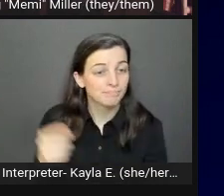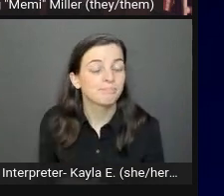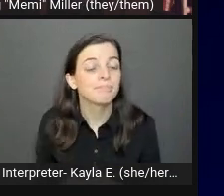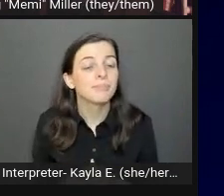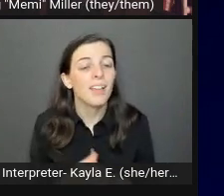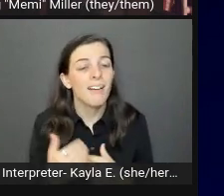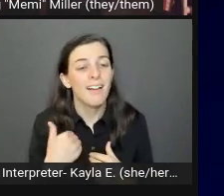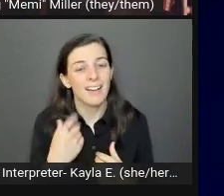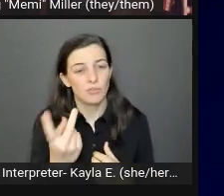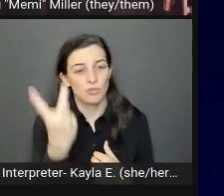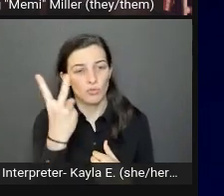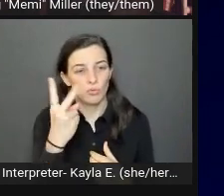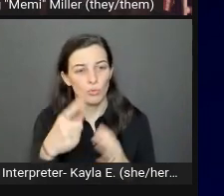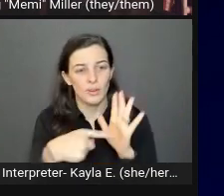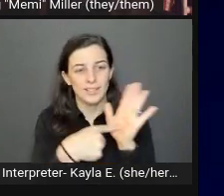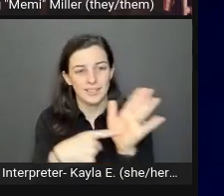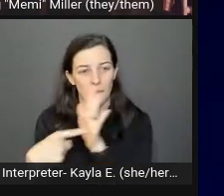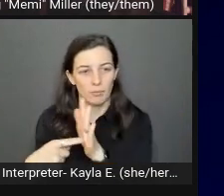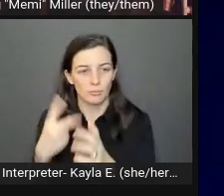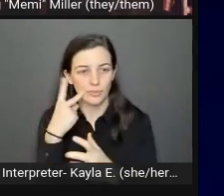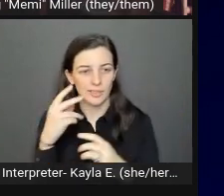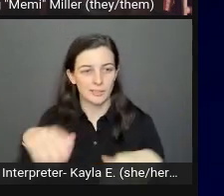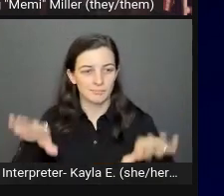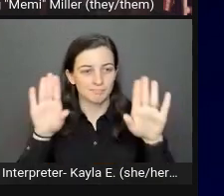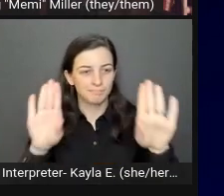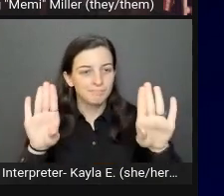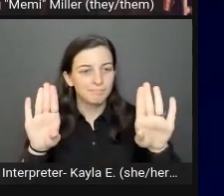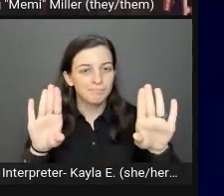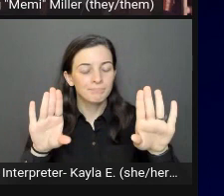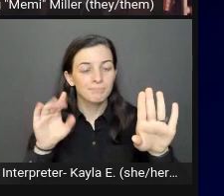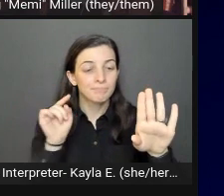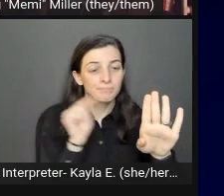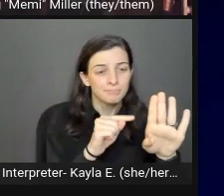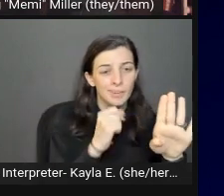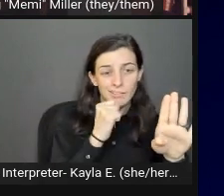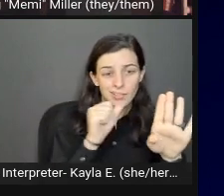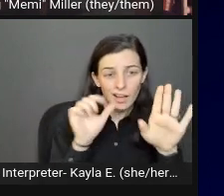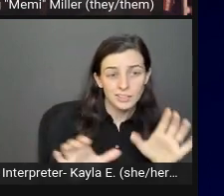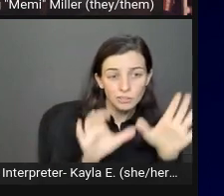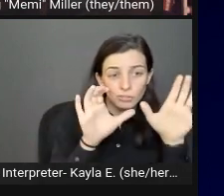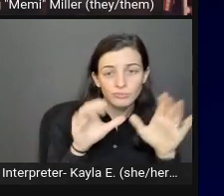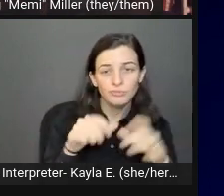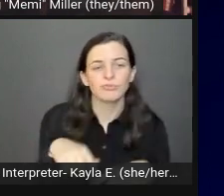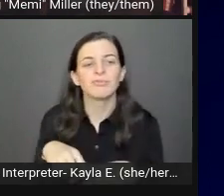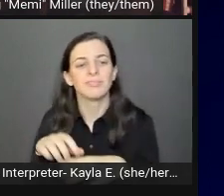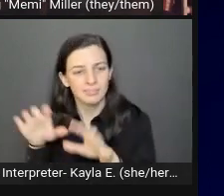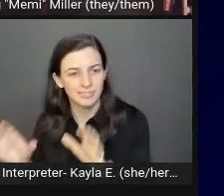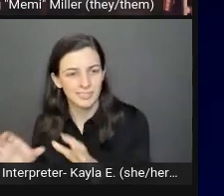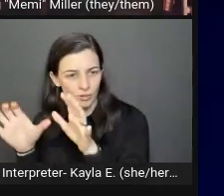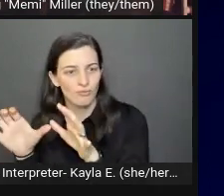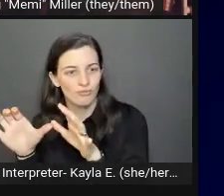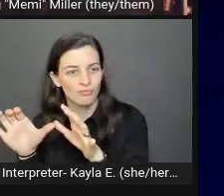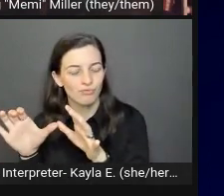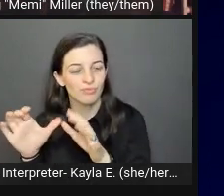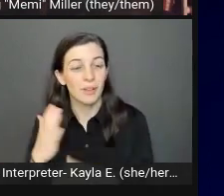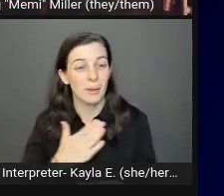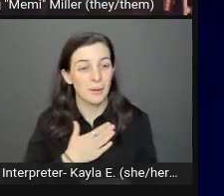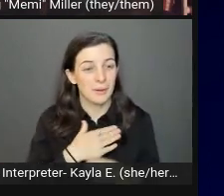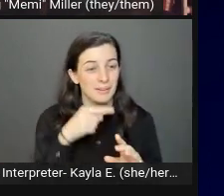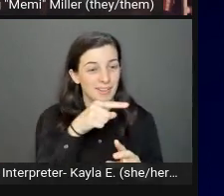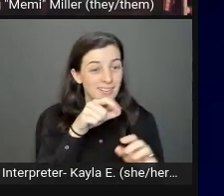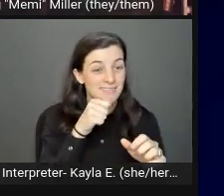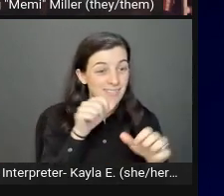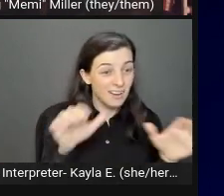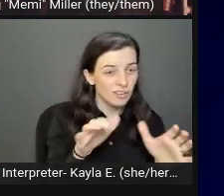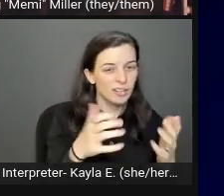examples up on the screen, a non-decorative image and a decorative image. My non-decorative image is a version of a